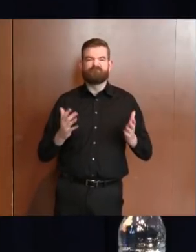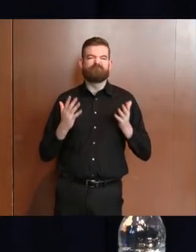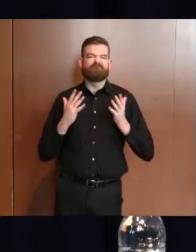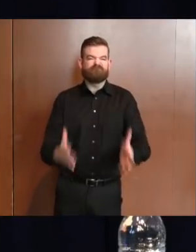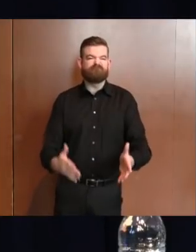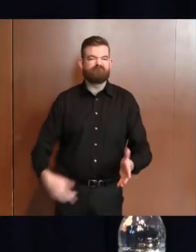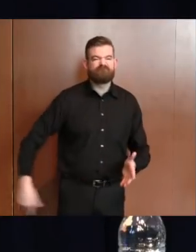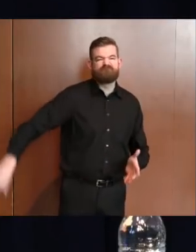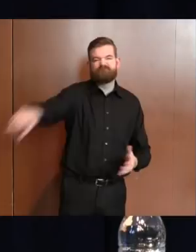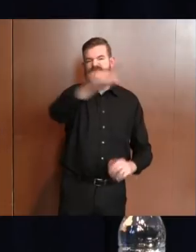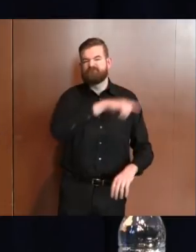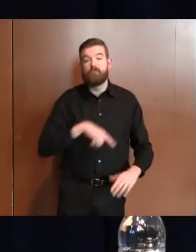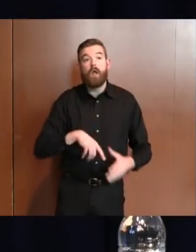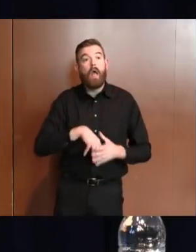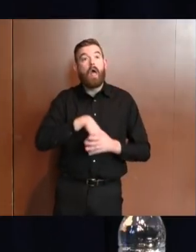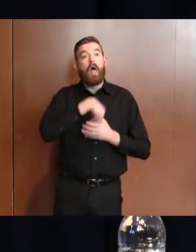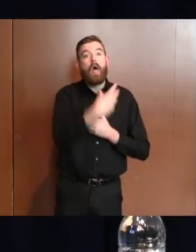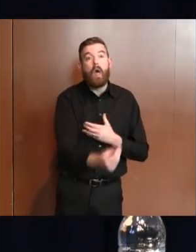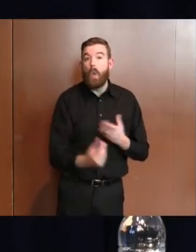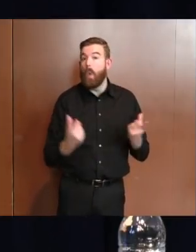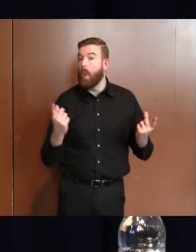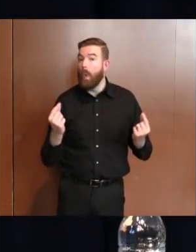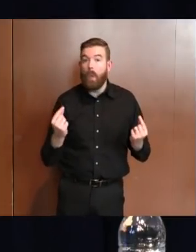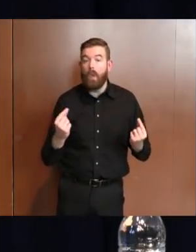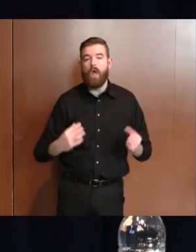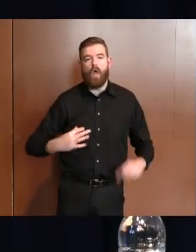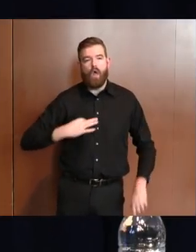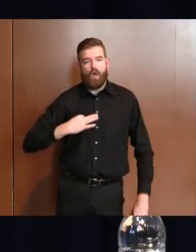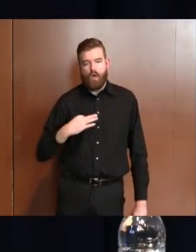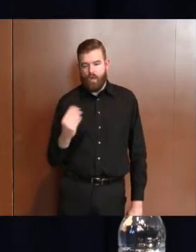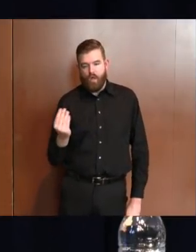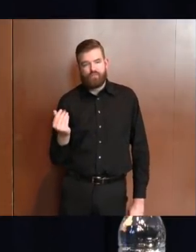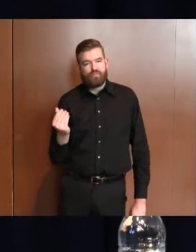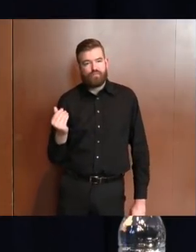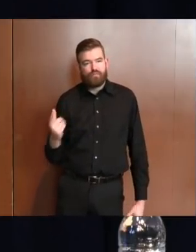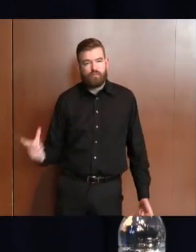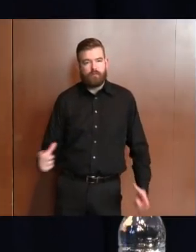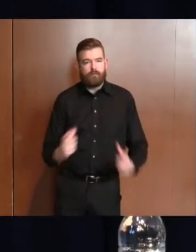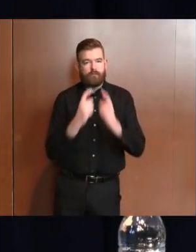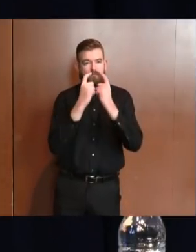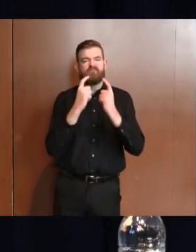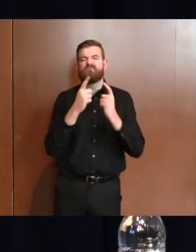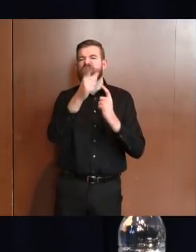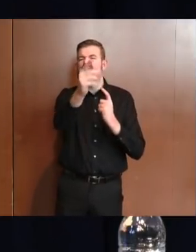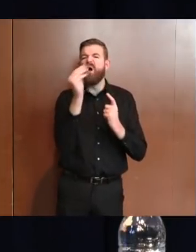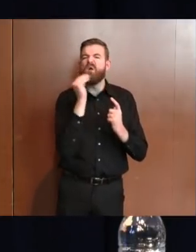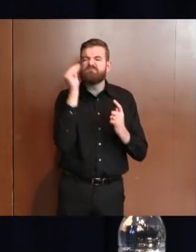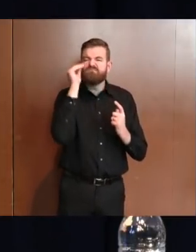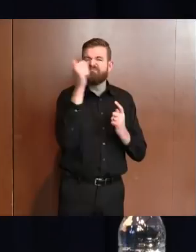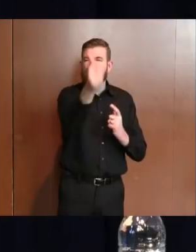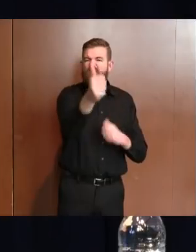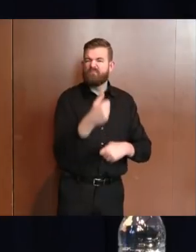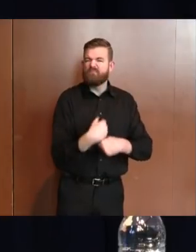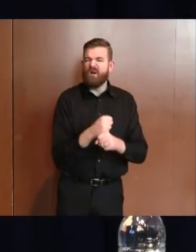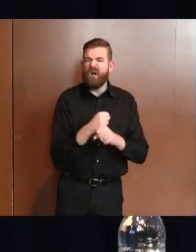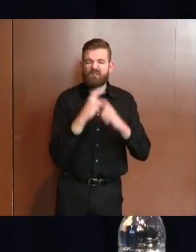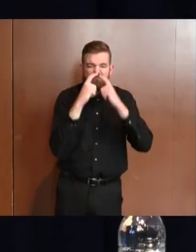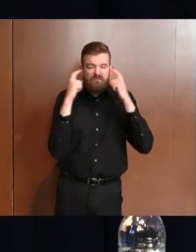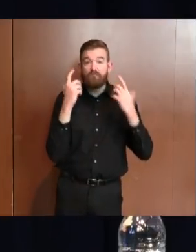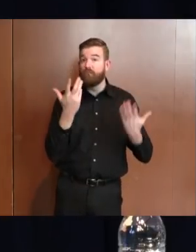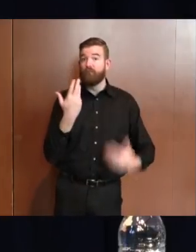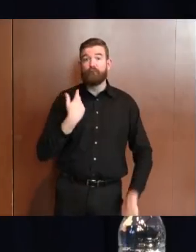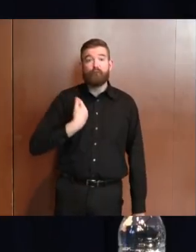the nose and the mouth. Cloth face coverings can be made at home from common materials like scarves or bandanas.